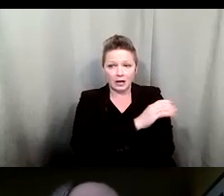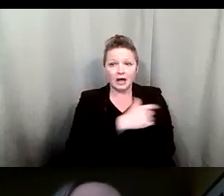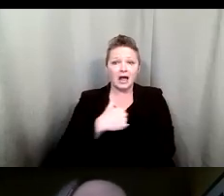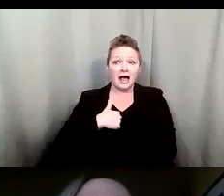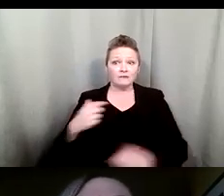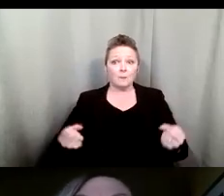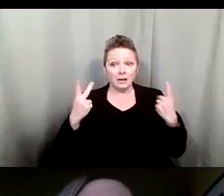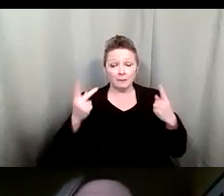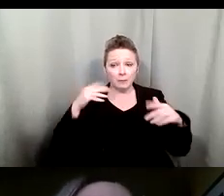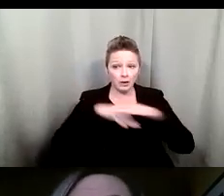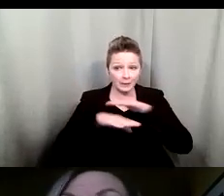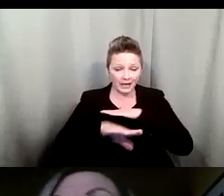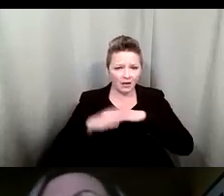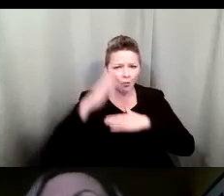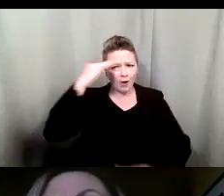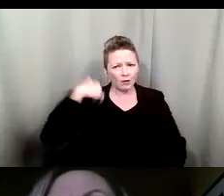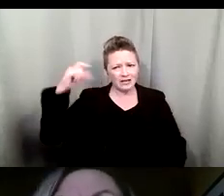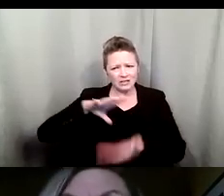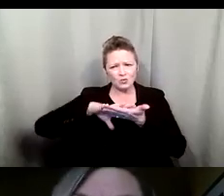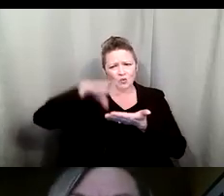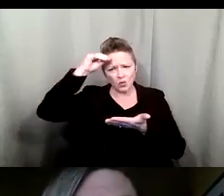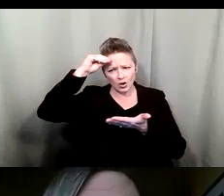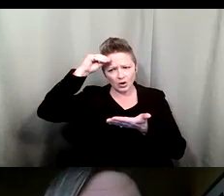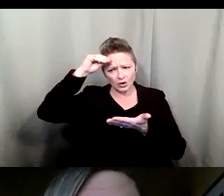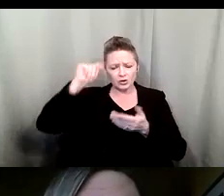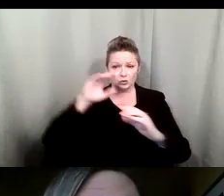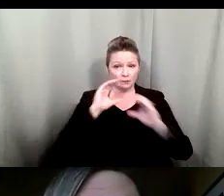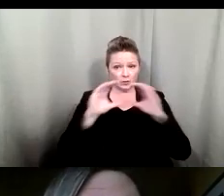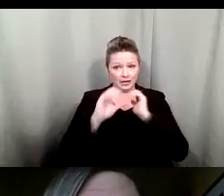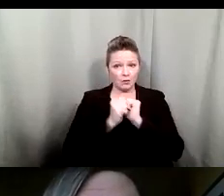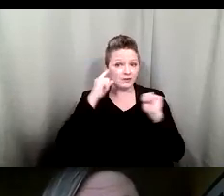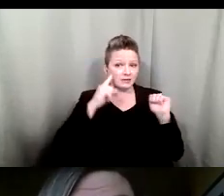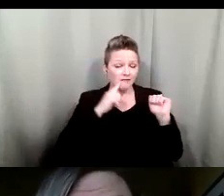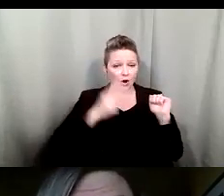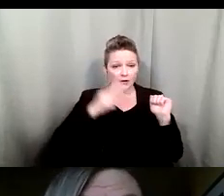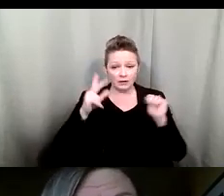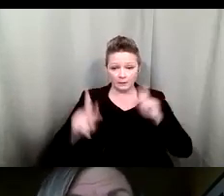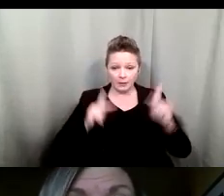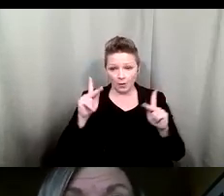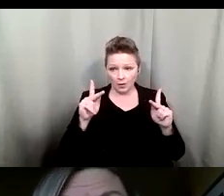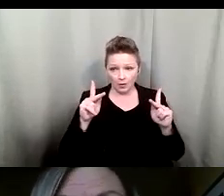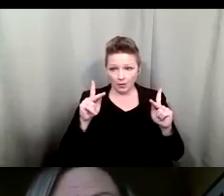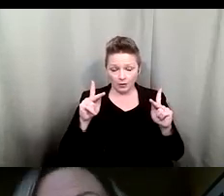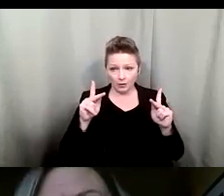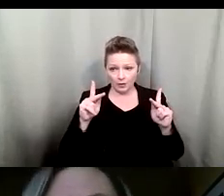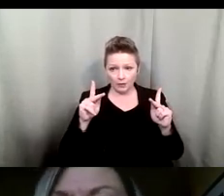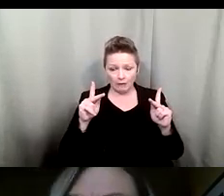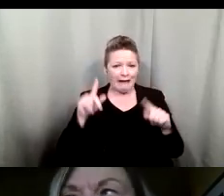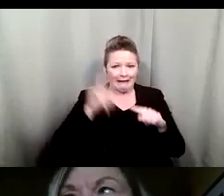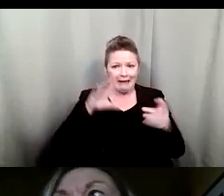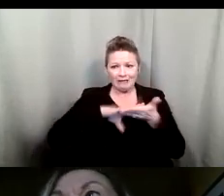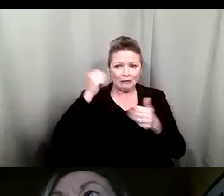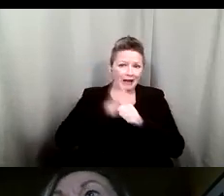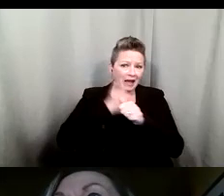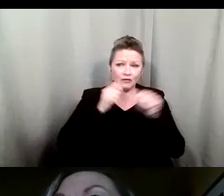coming in you why do I need to learn to communicate with deaf and hard of hearing people I can't learn every single language there is in the